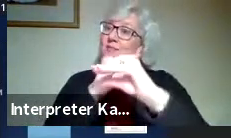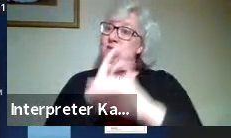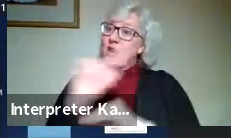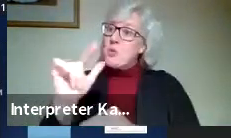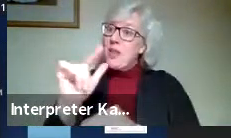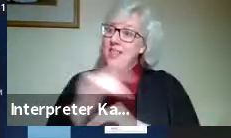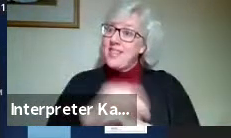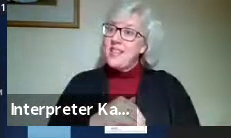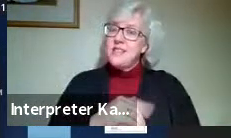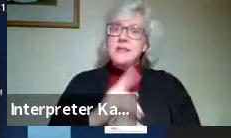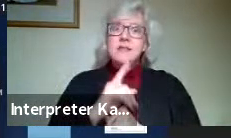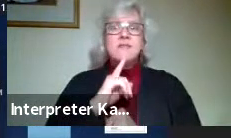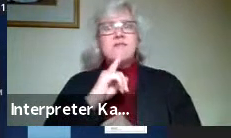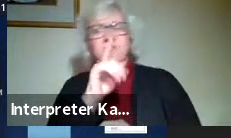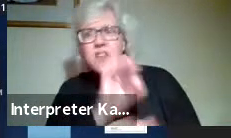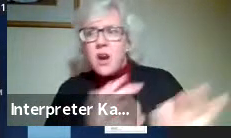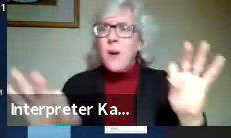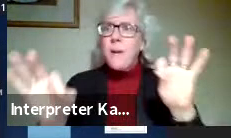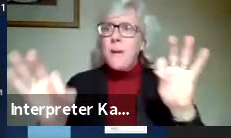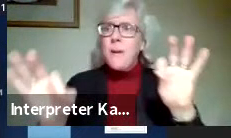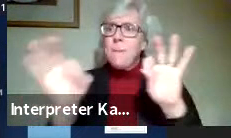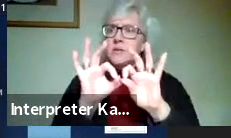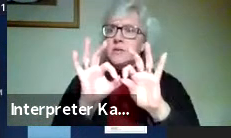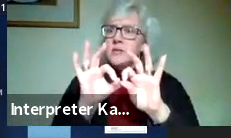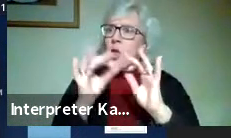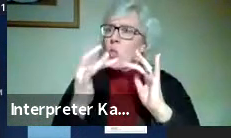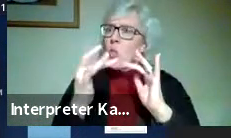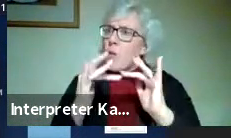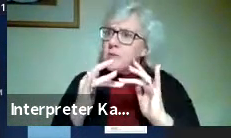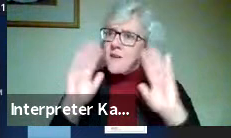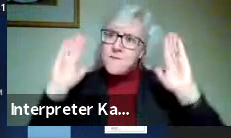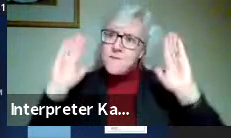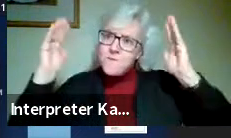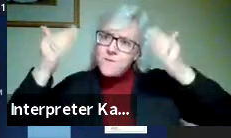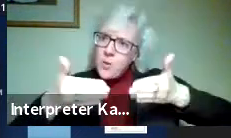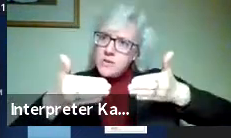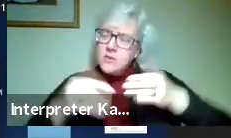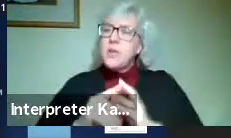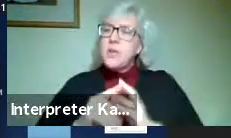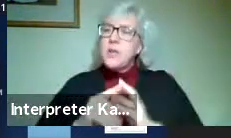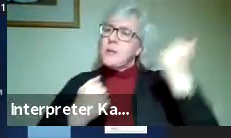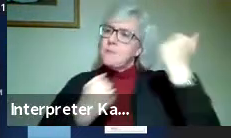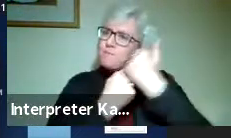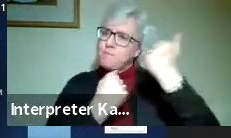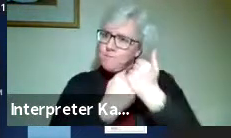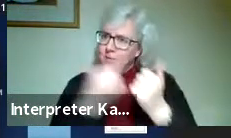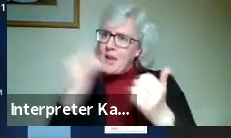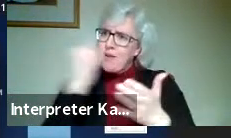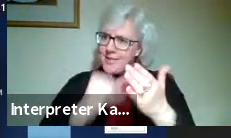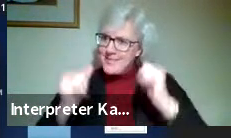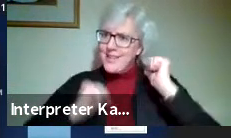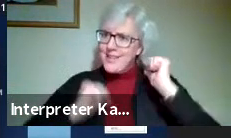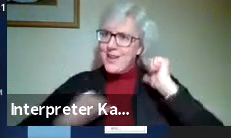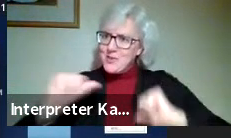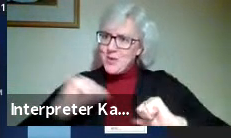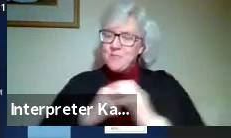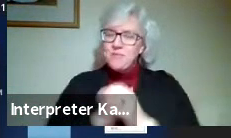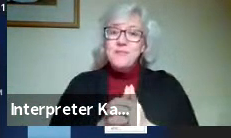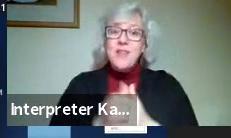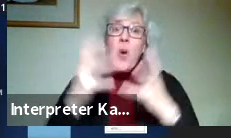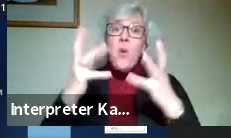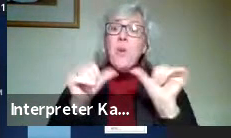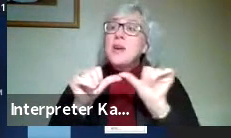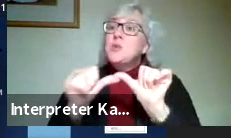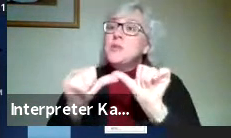of extreme importance became our website. It became the focal point, like I said, the cornerstone of this design show. And we wanted to